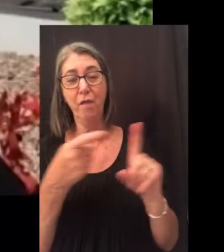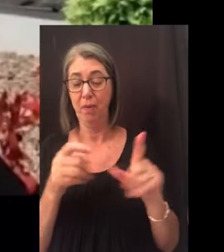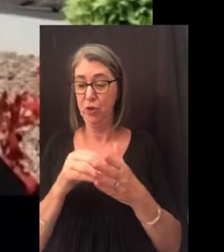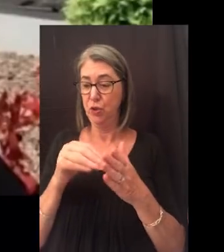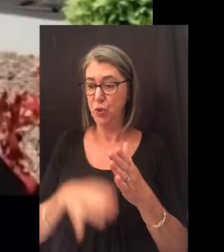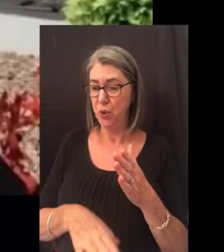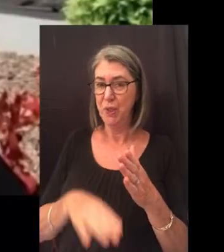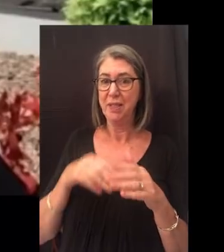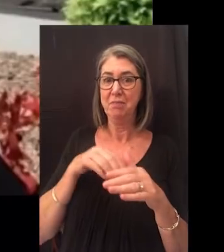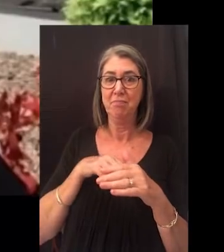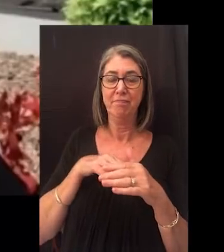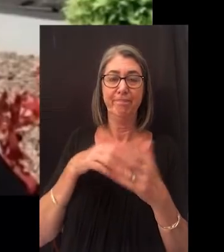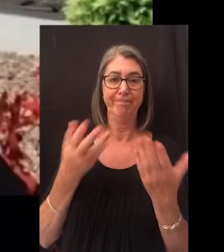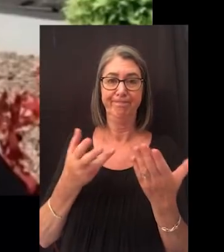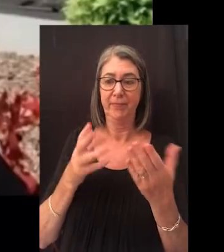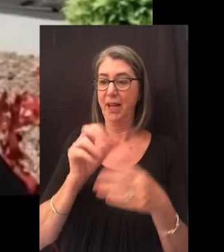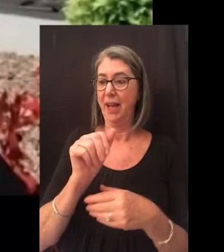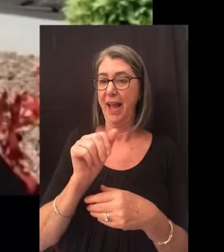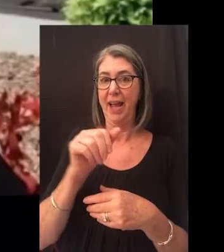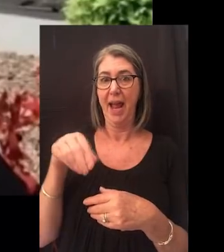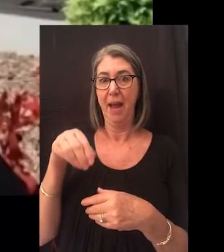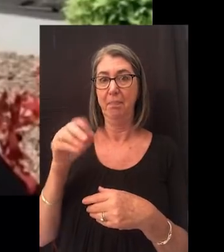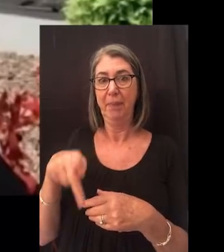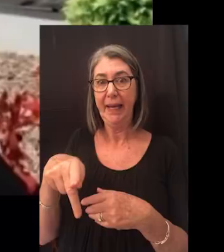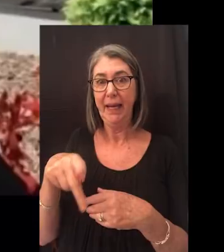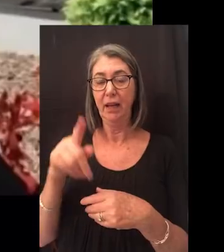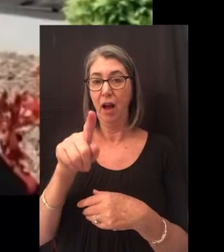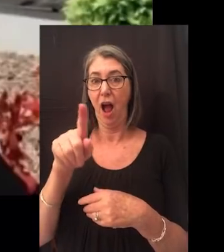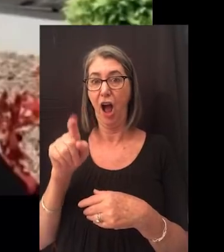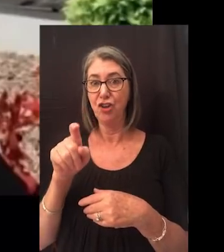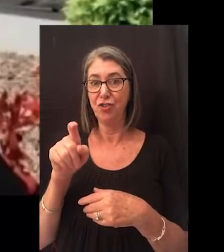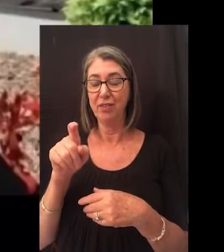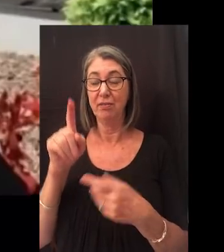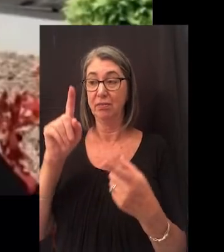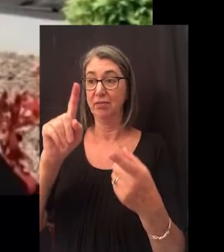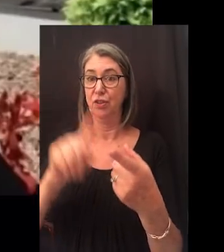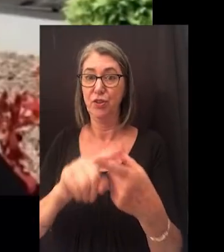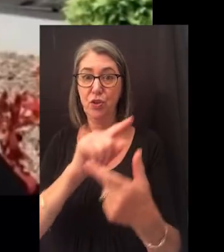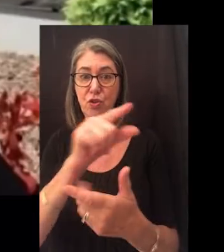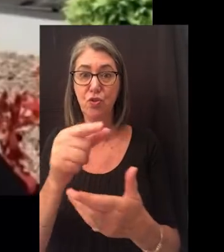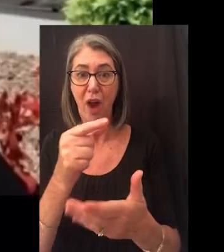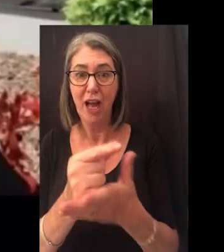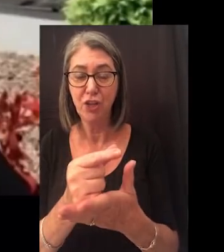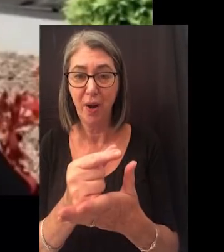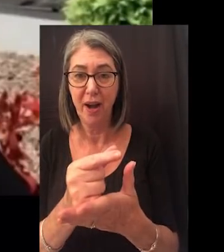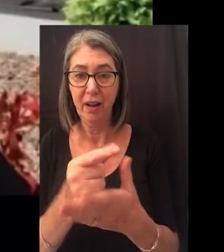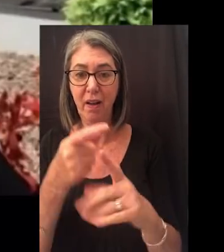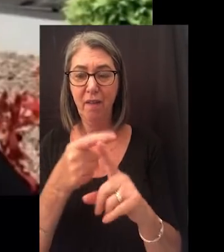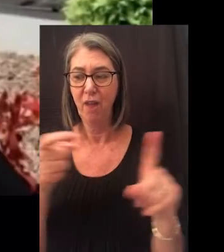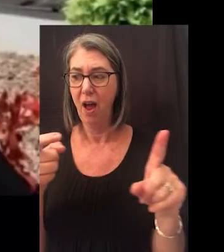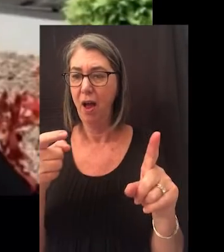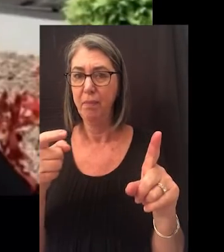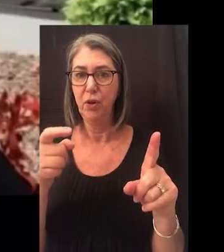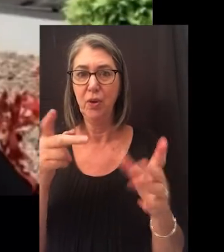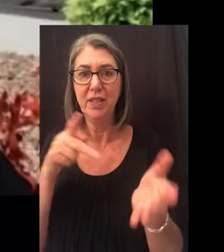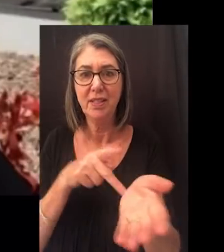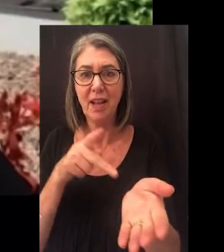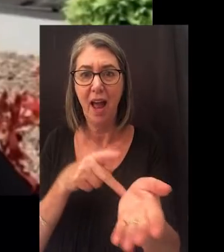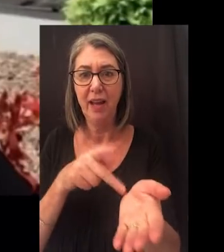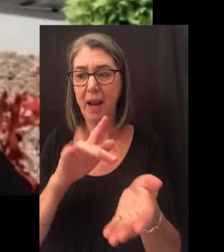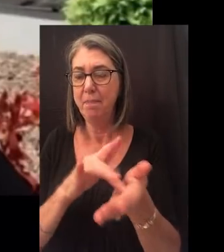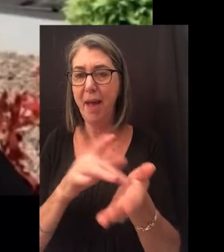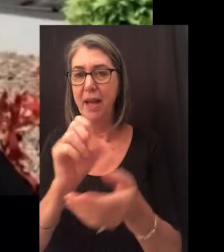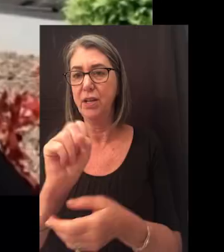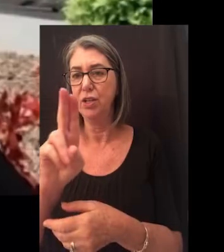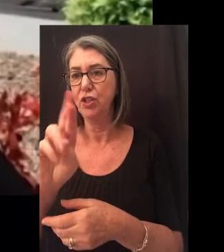all of you grow from the students in anatomy and physiology 100 to graduating from